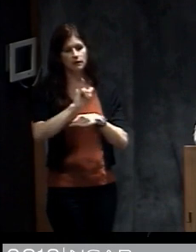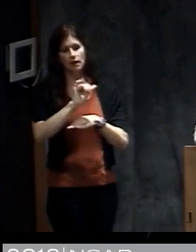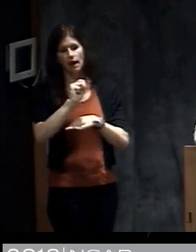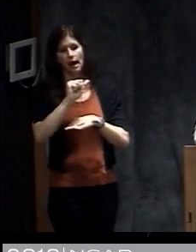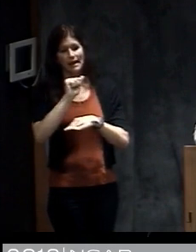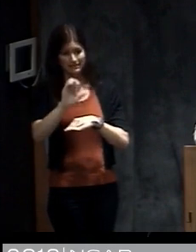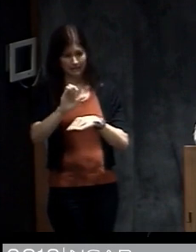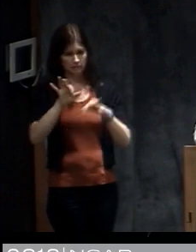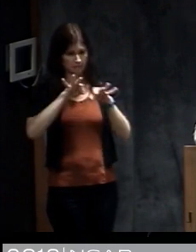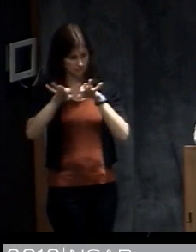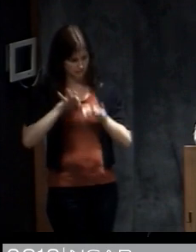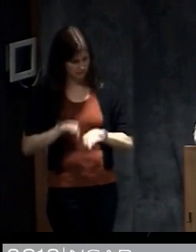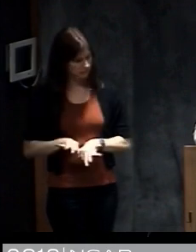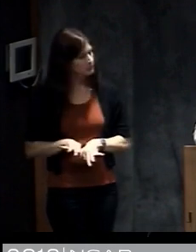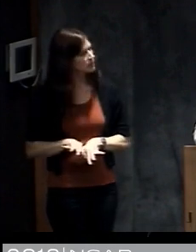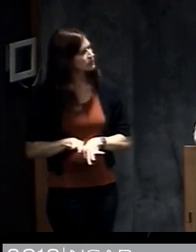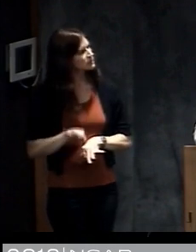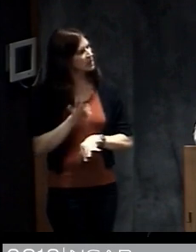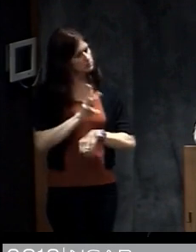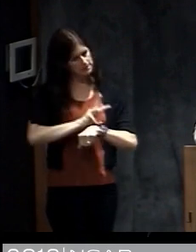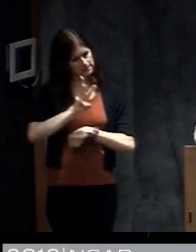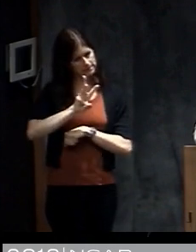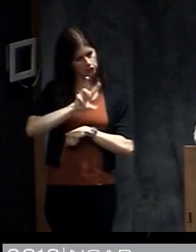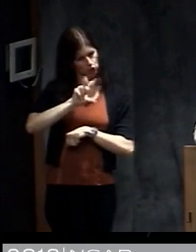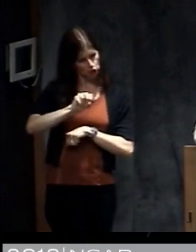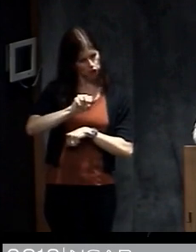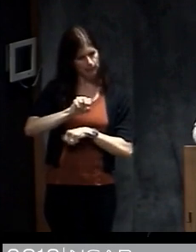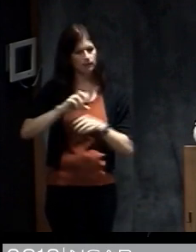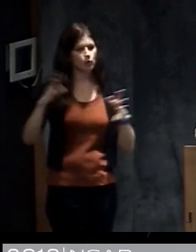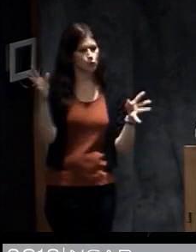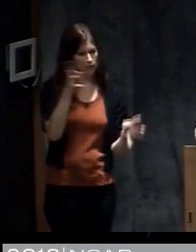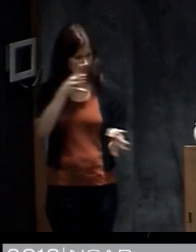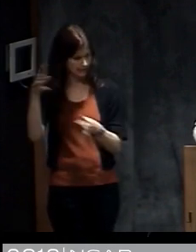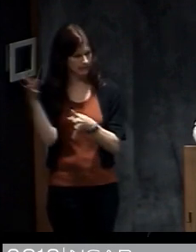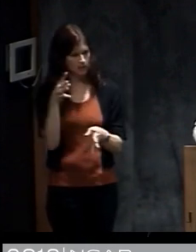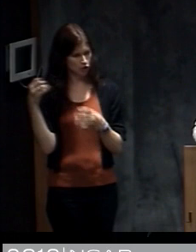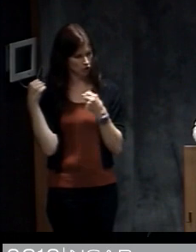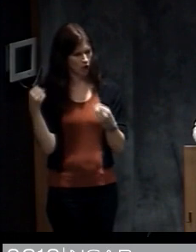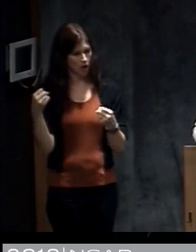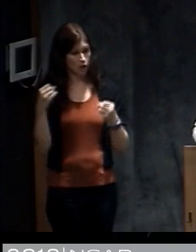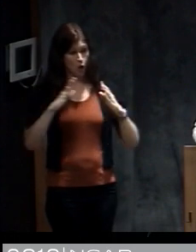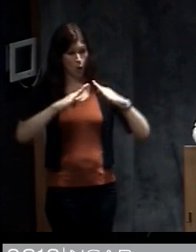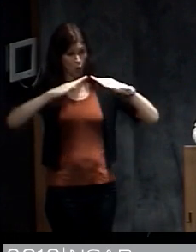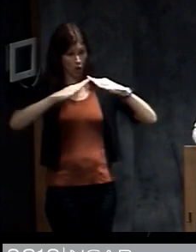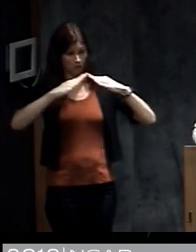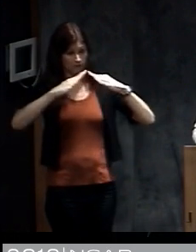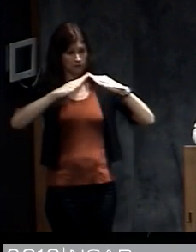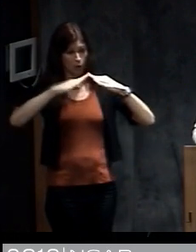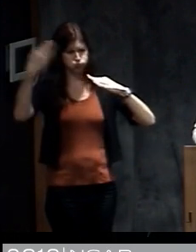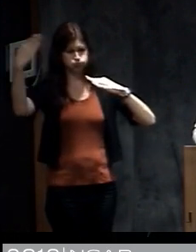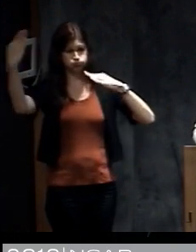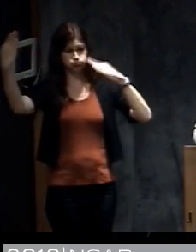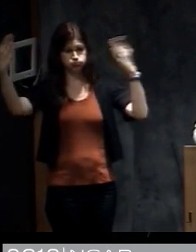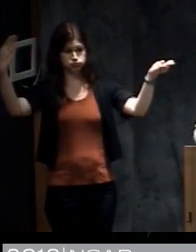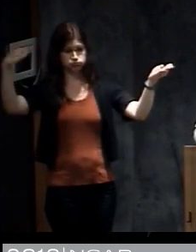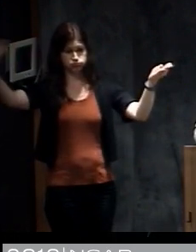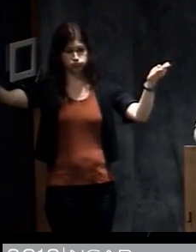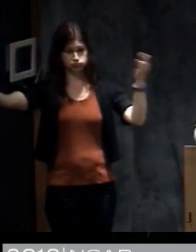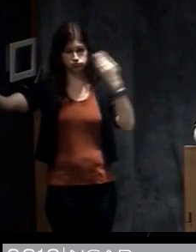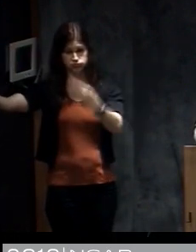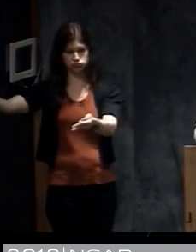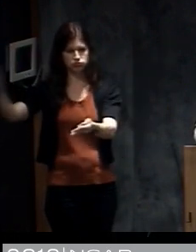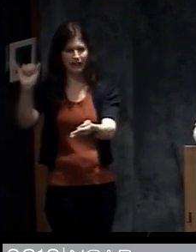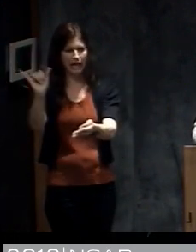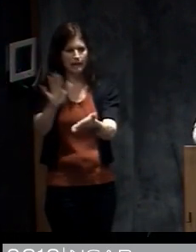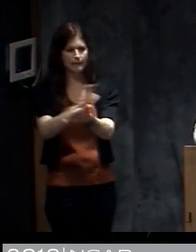his description he talks about how at around 6 30 pm there were strong winds and the roofs of houses and timbers were flying through the streets as though they were paper. And he was